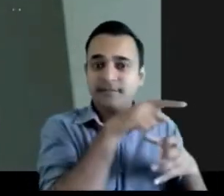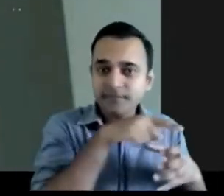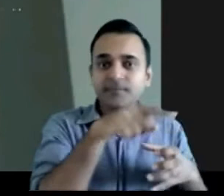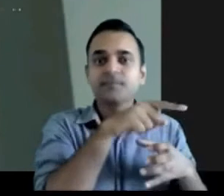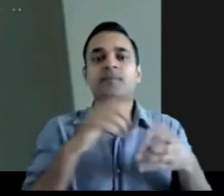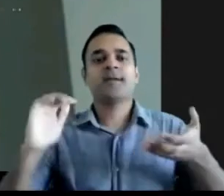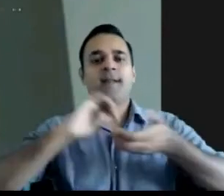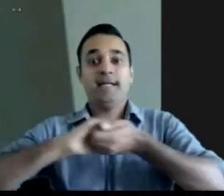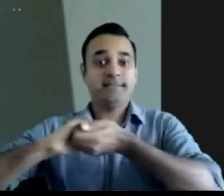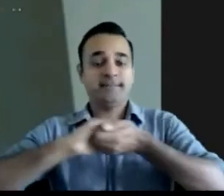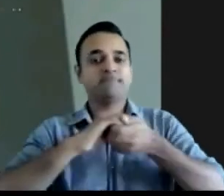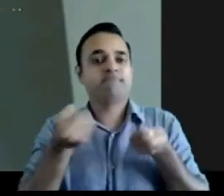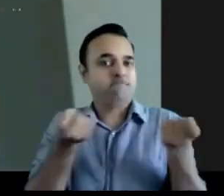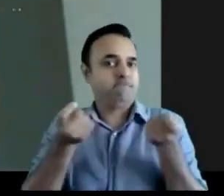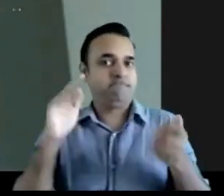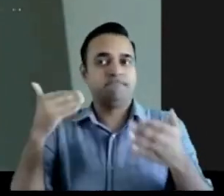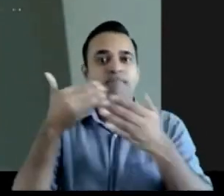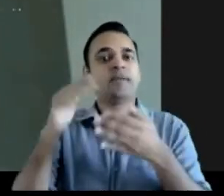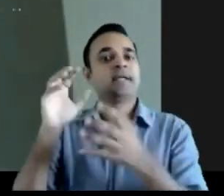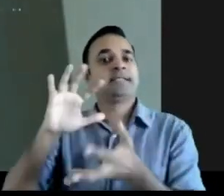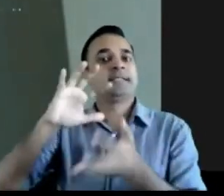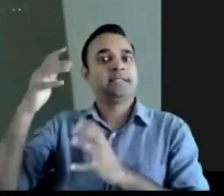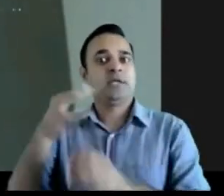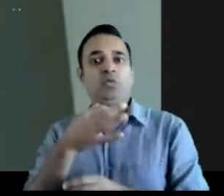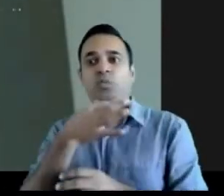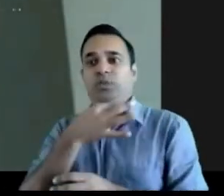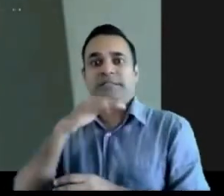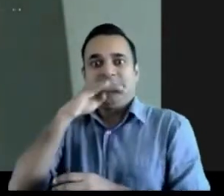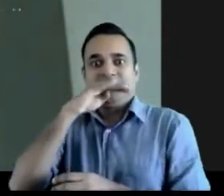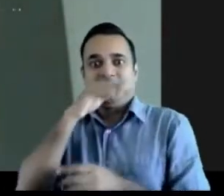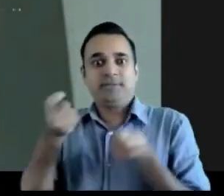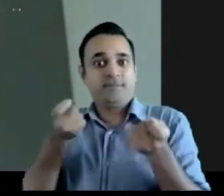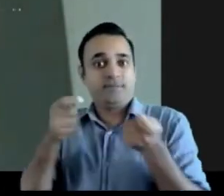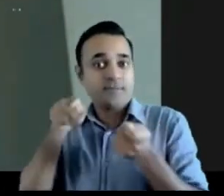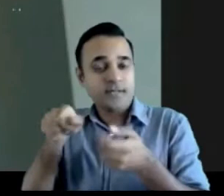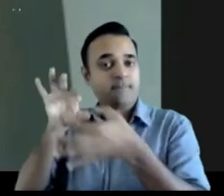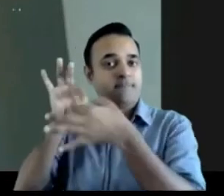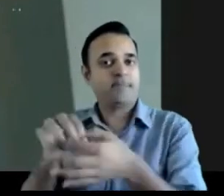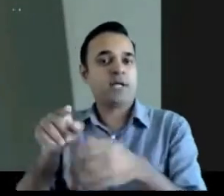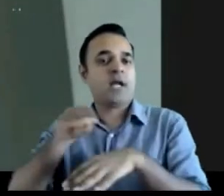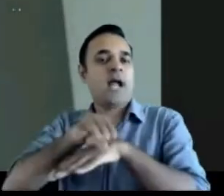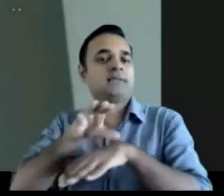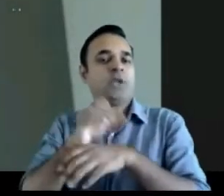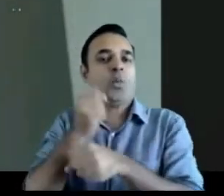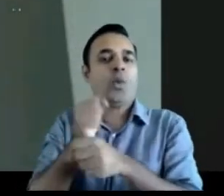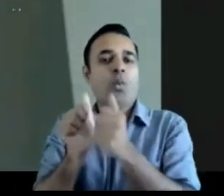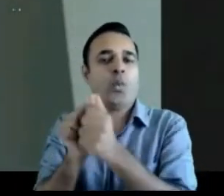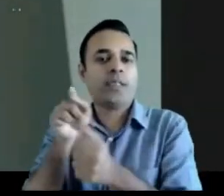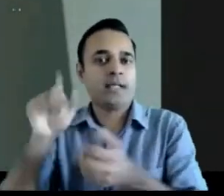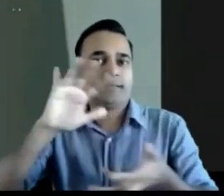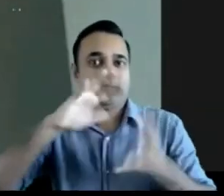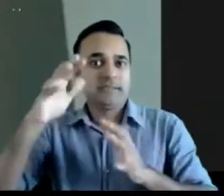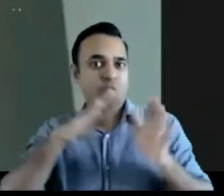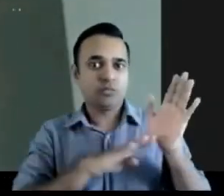for humanitarian data also senior data scientist for the norwegian refugee council internal internal displacement monitoring